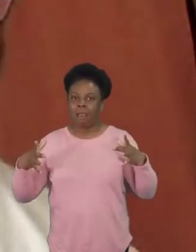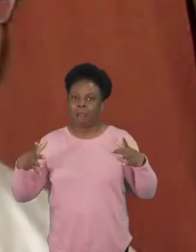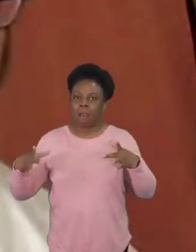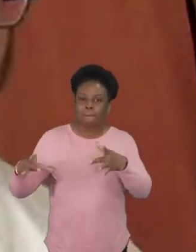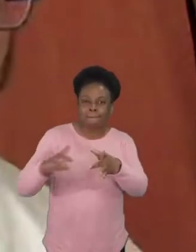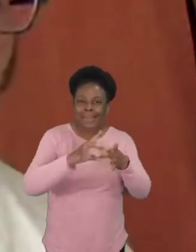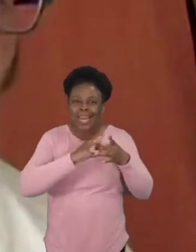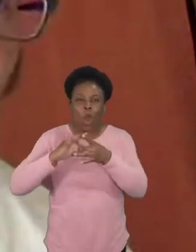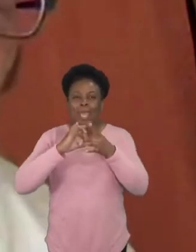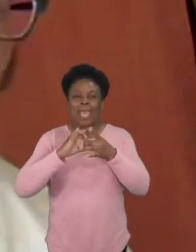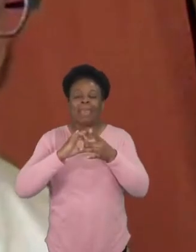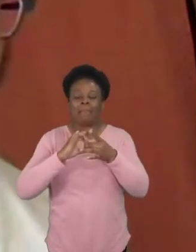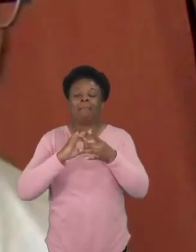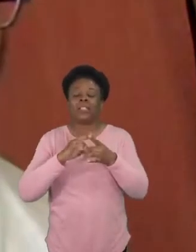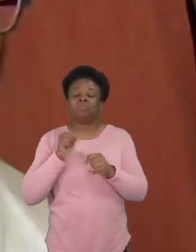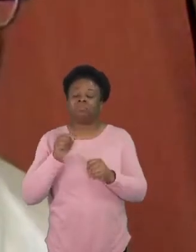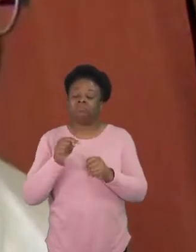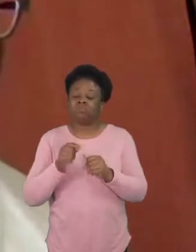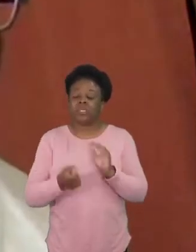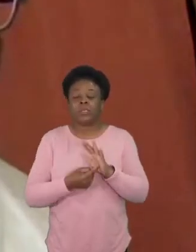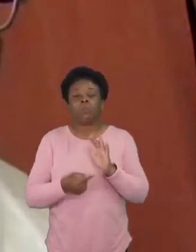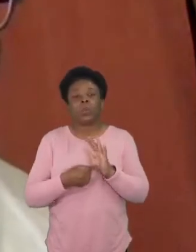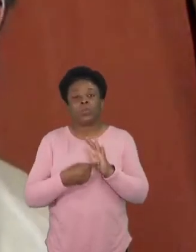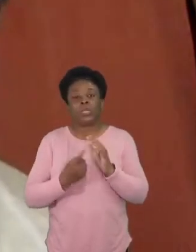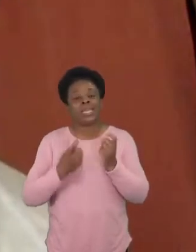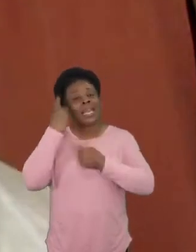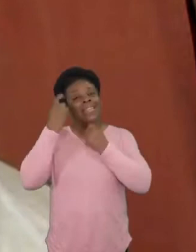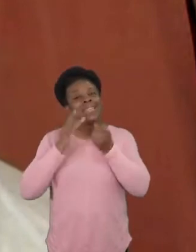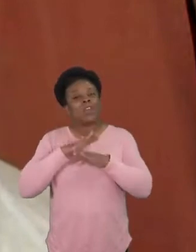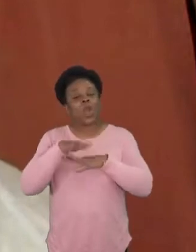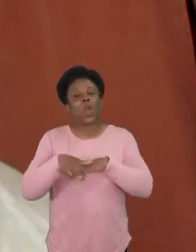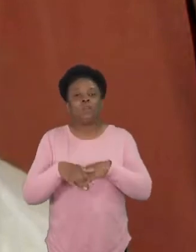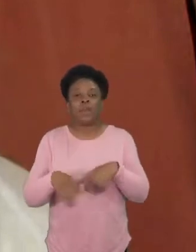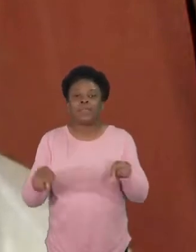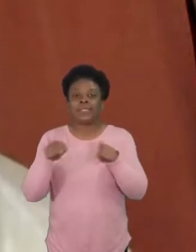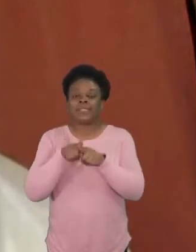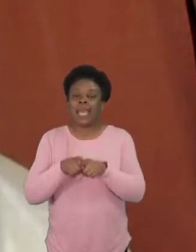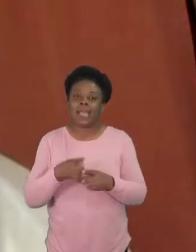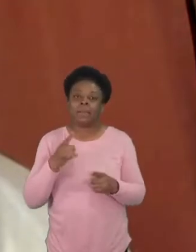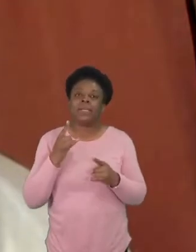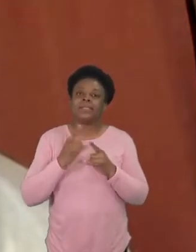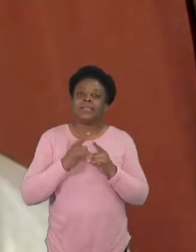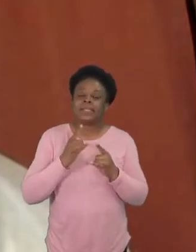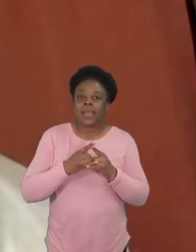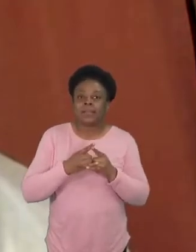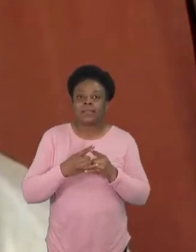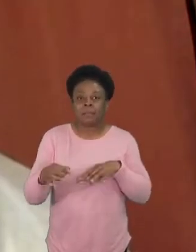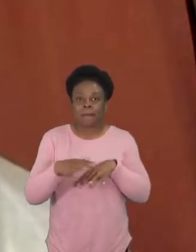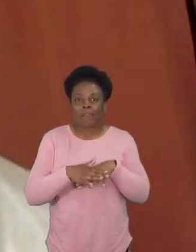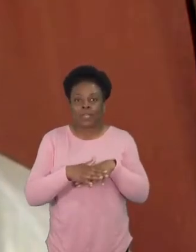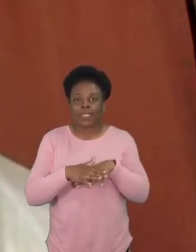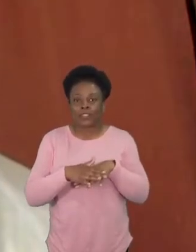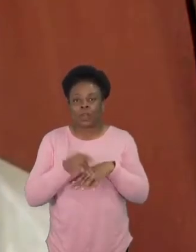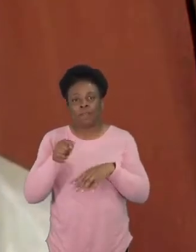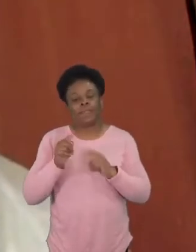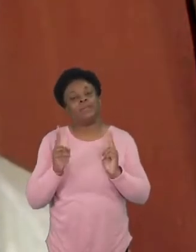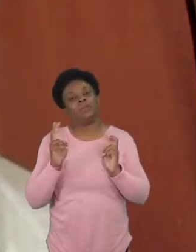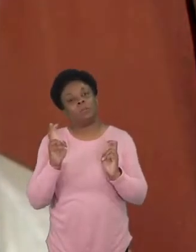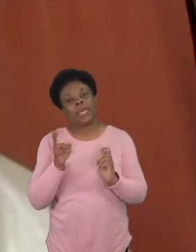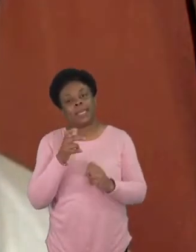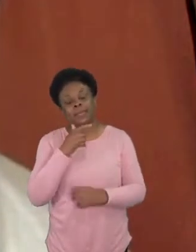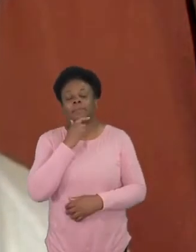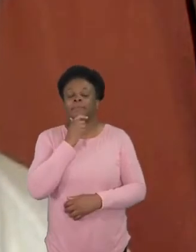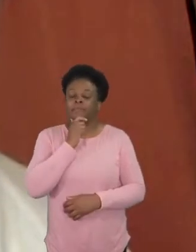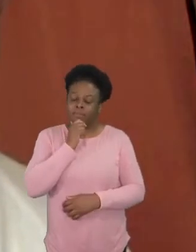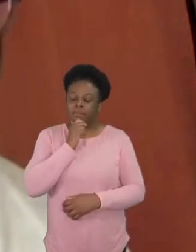i i think on issues like same-sex marriage um i don't know that we're all